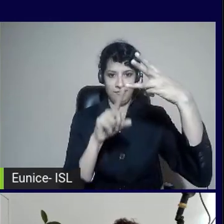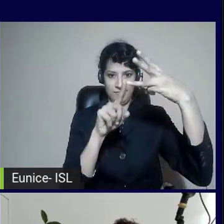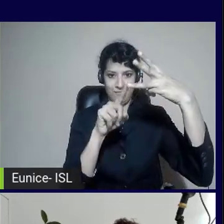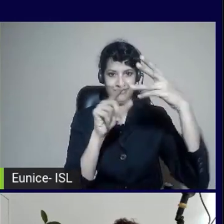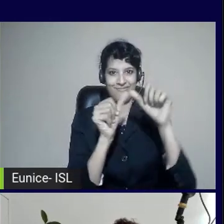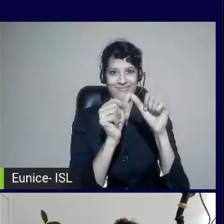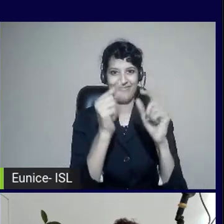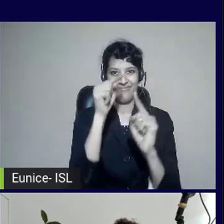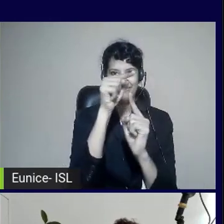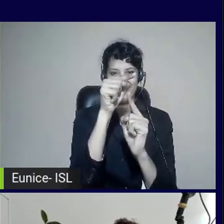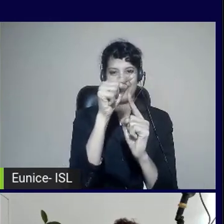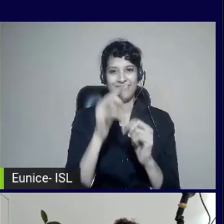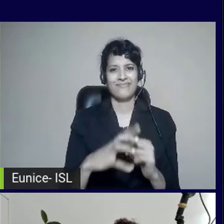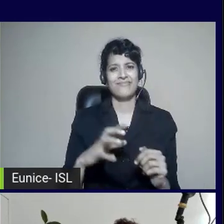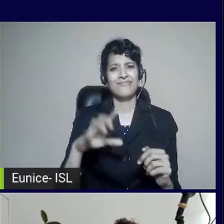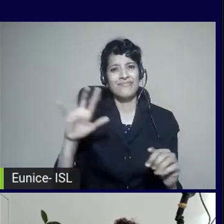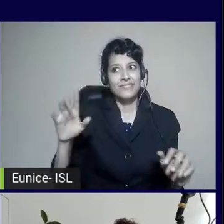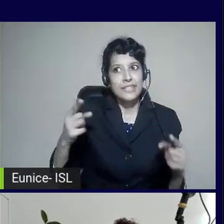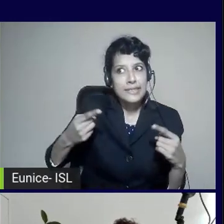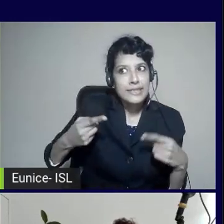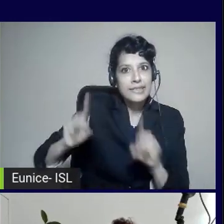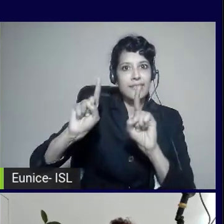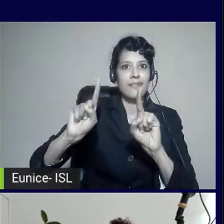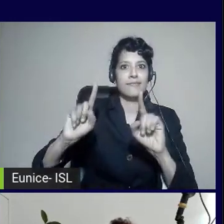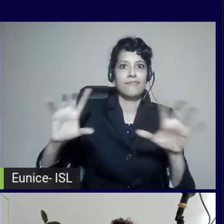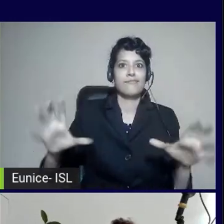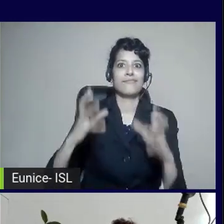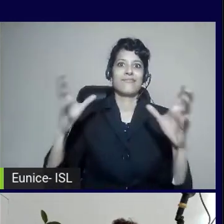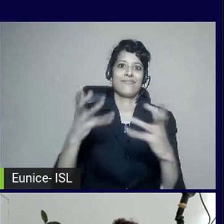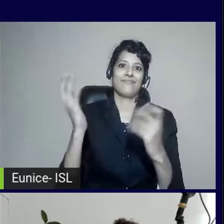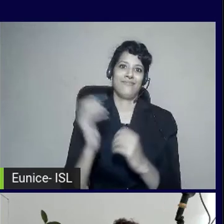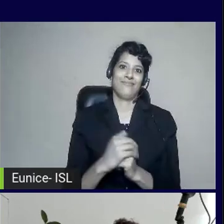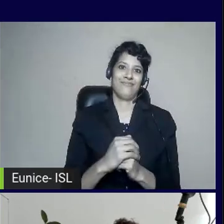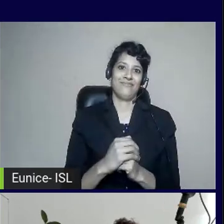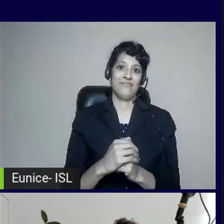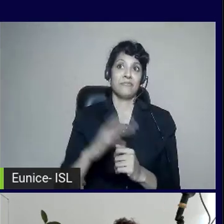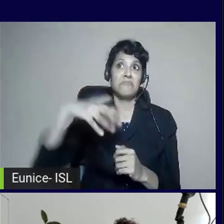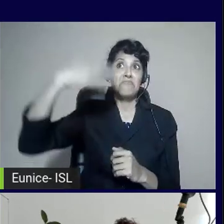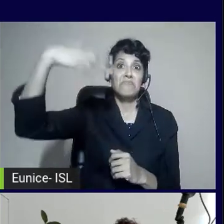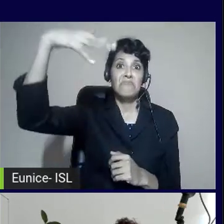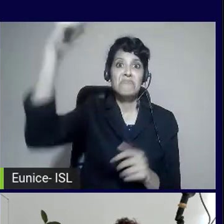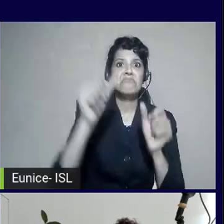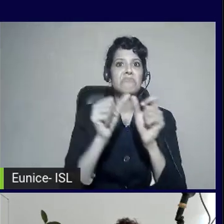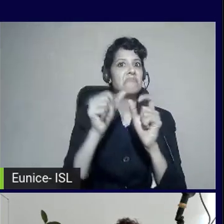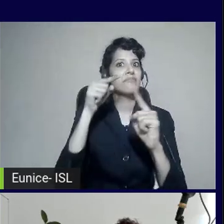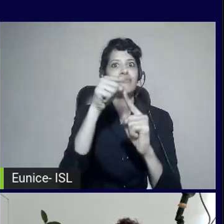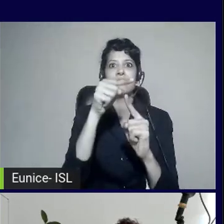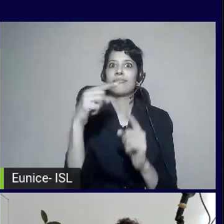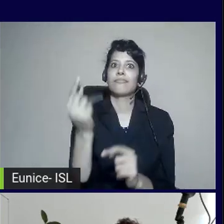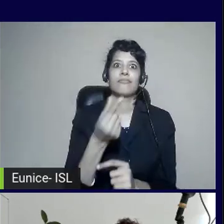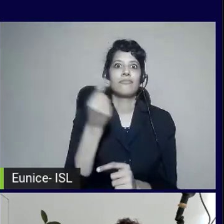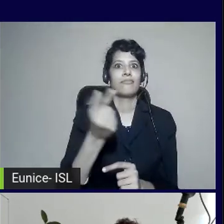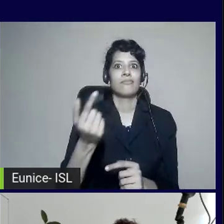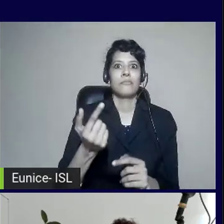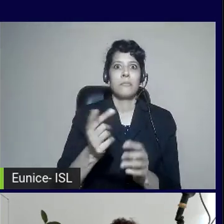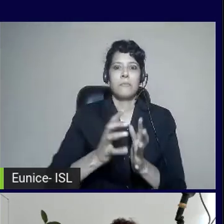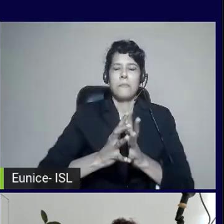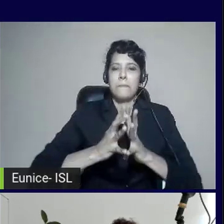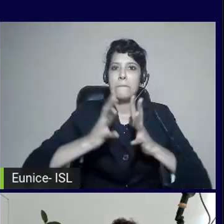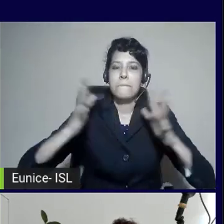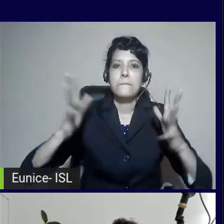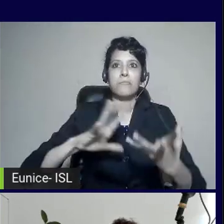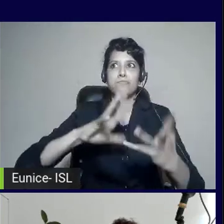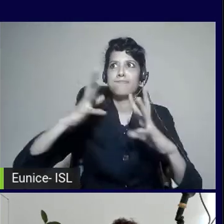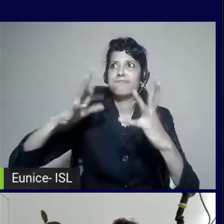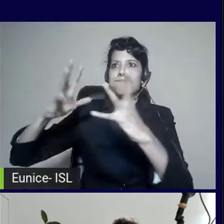AI. We've seen that AI is really the next evolution of accessibility testing and gives so much innovation and creates revenue.